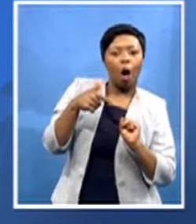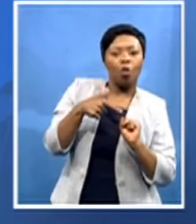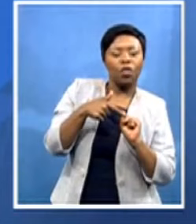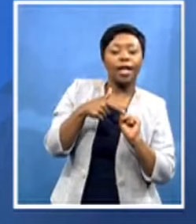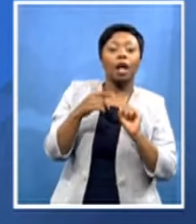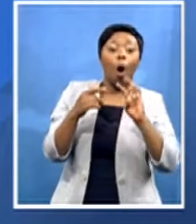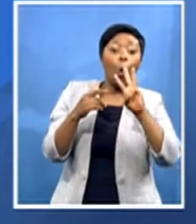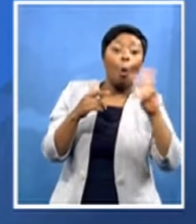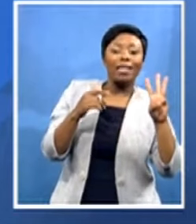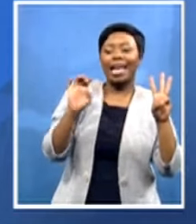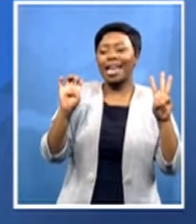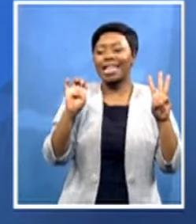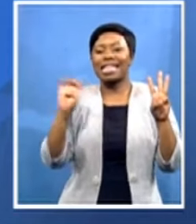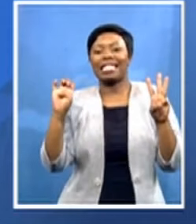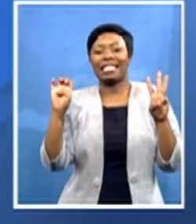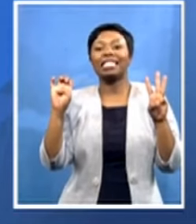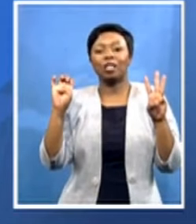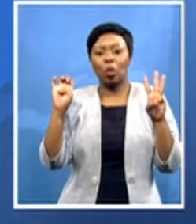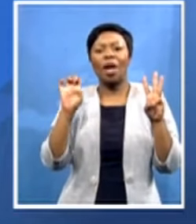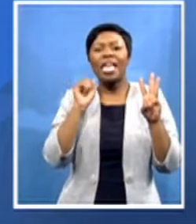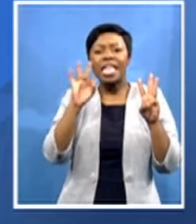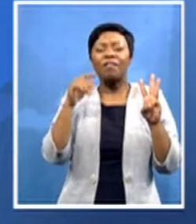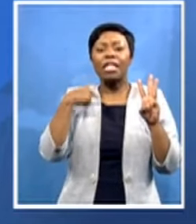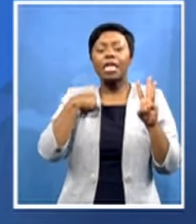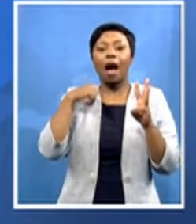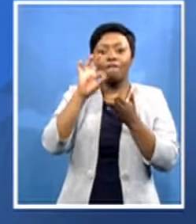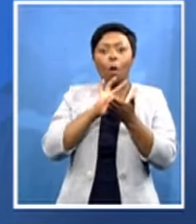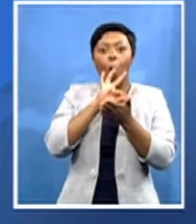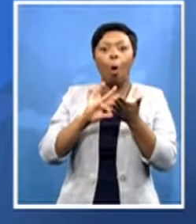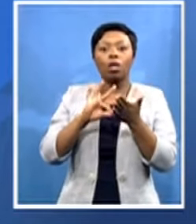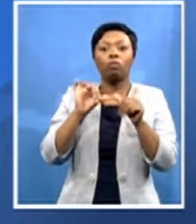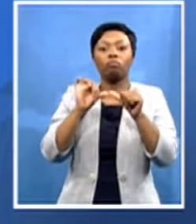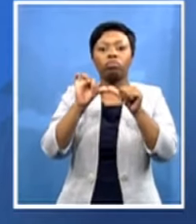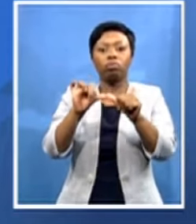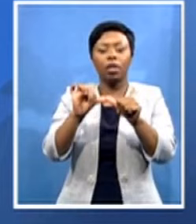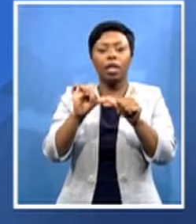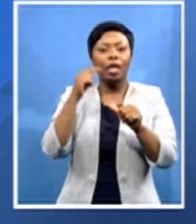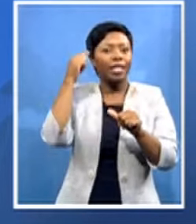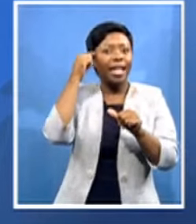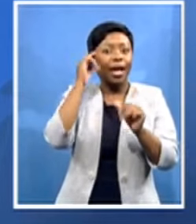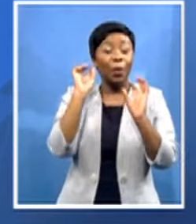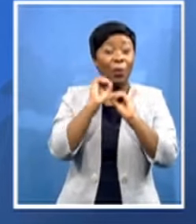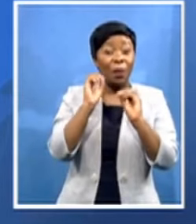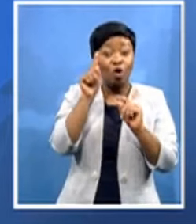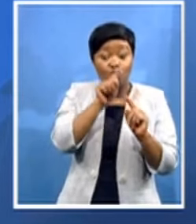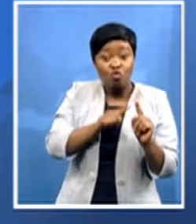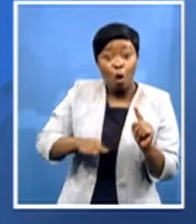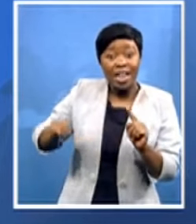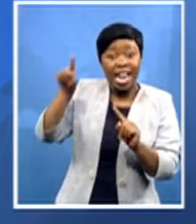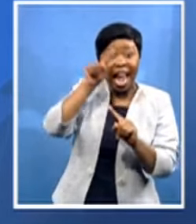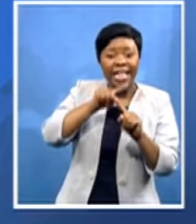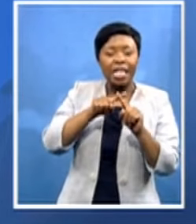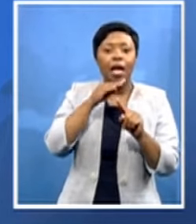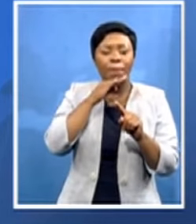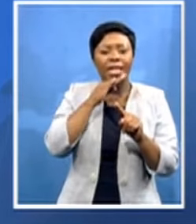voting without considering the the rotational system it will be at the end of it all it will sound as if these these